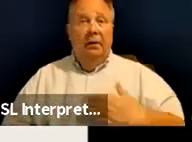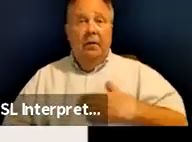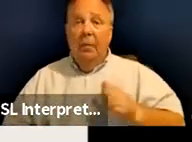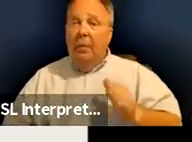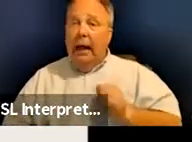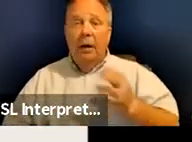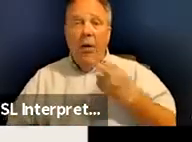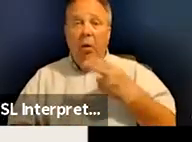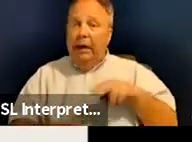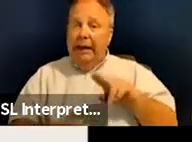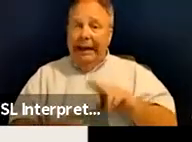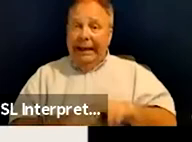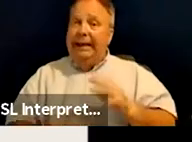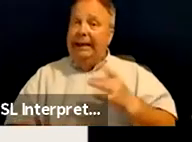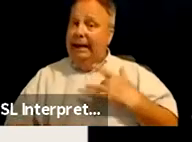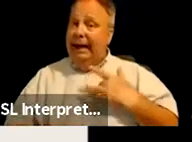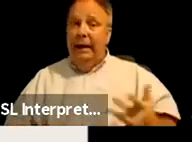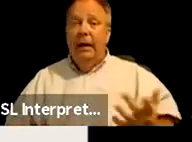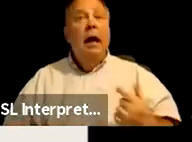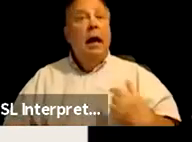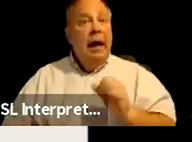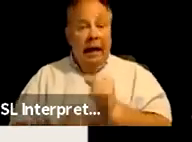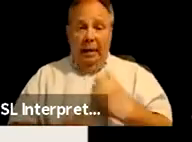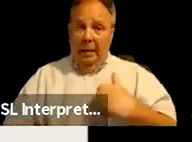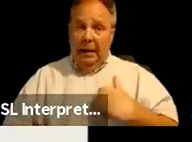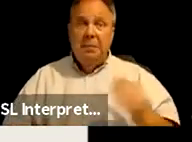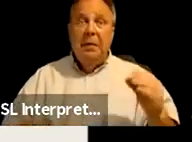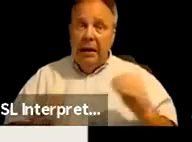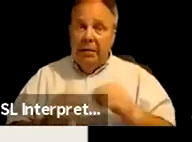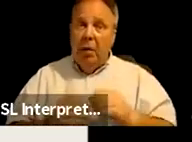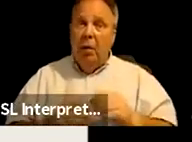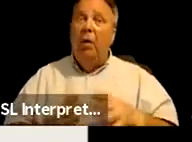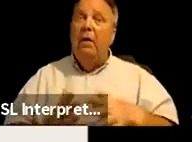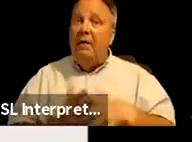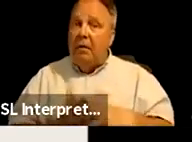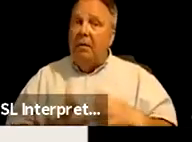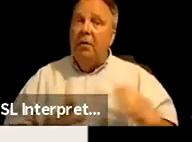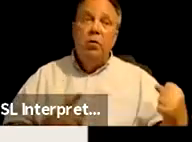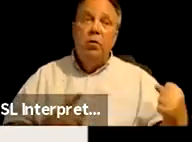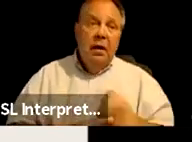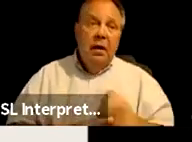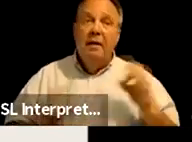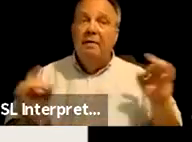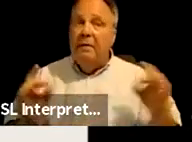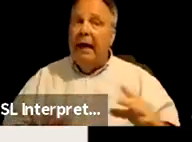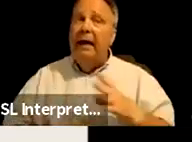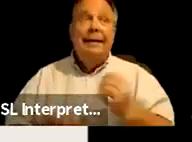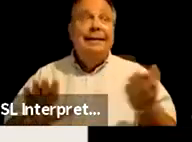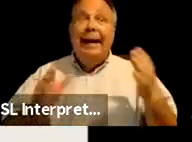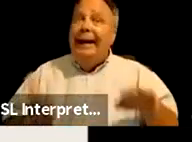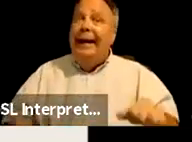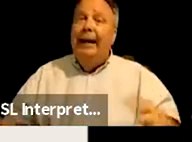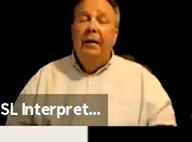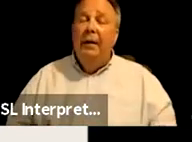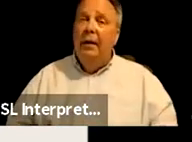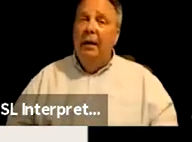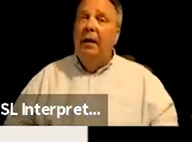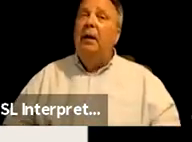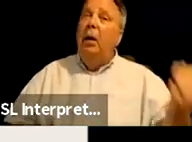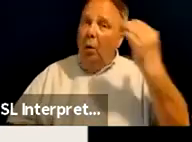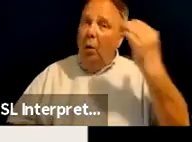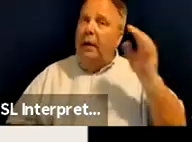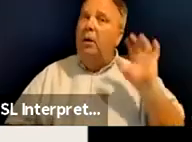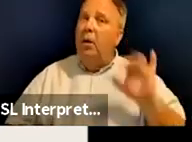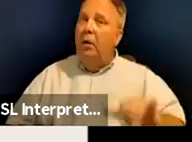indigeneity, uh, you know, and it makes me more vulnerable to violence and death. You know, we know that